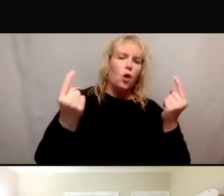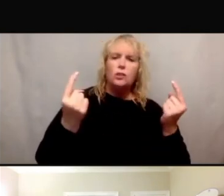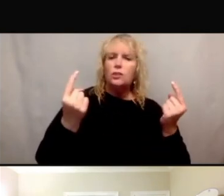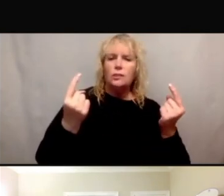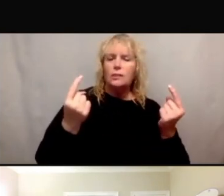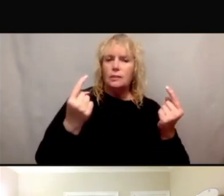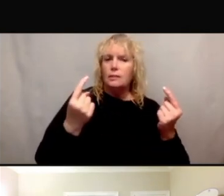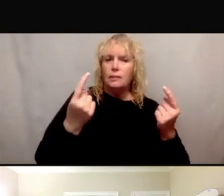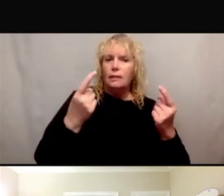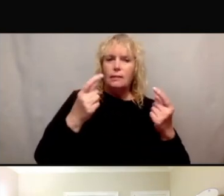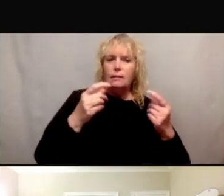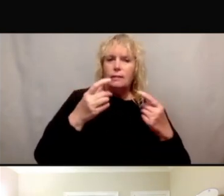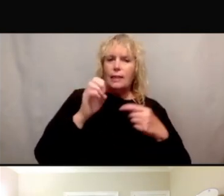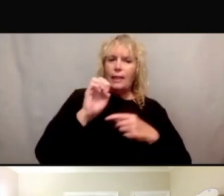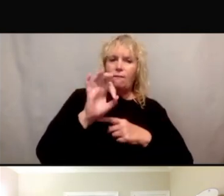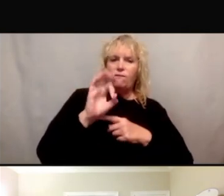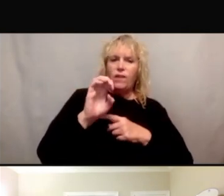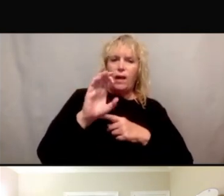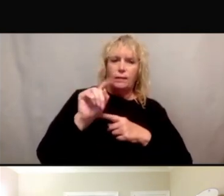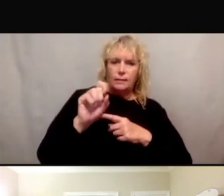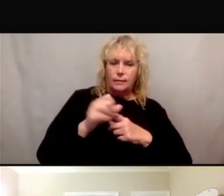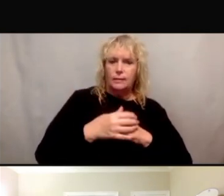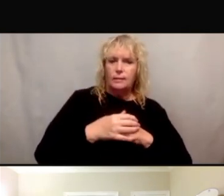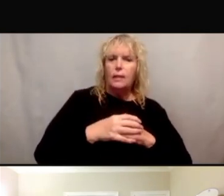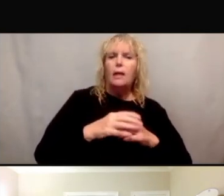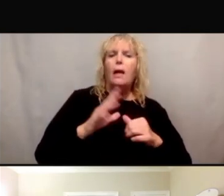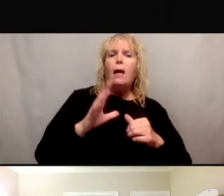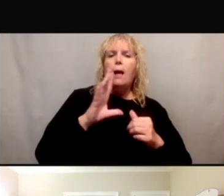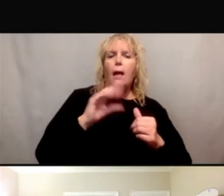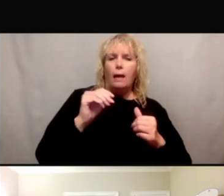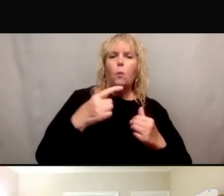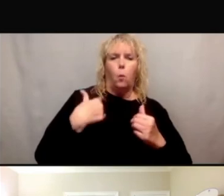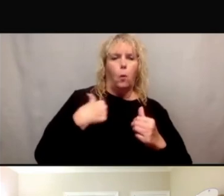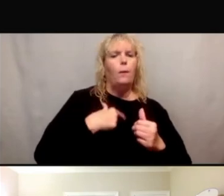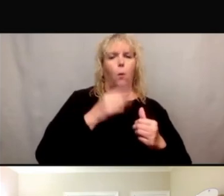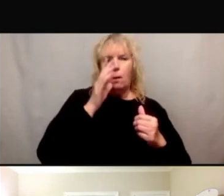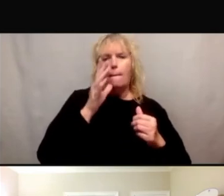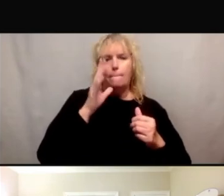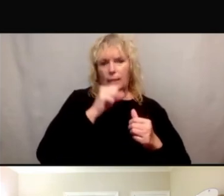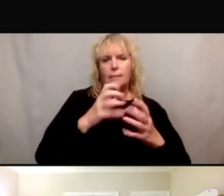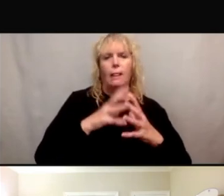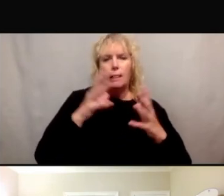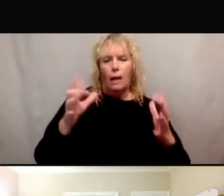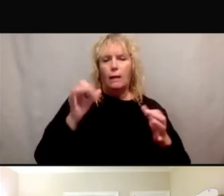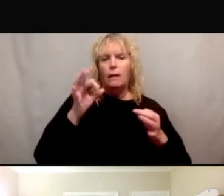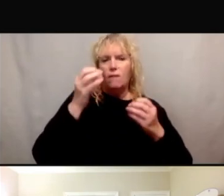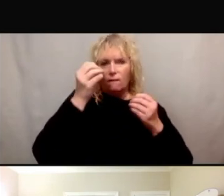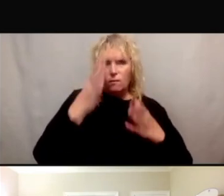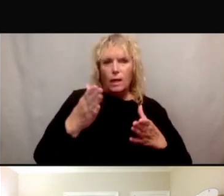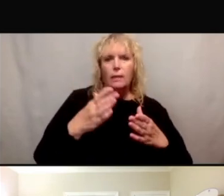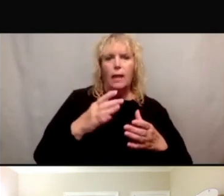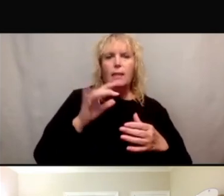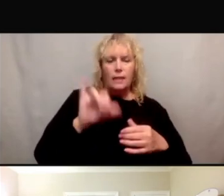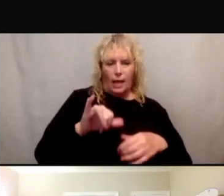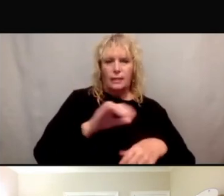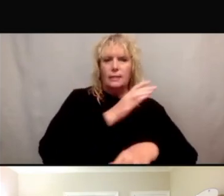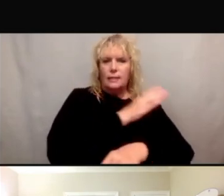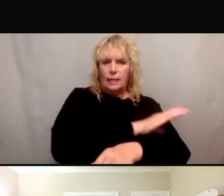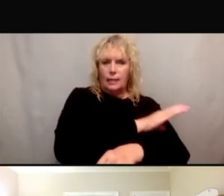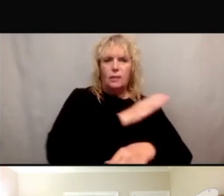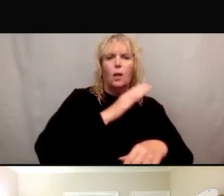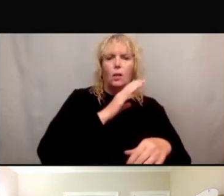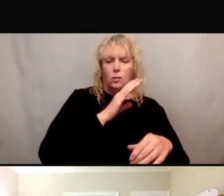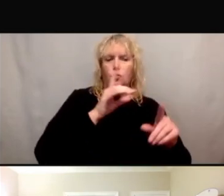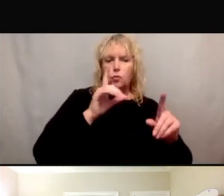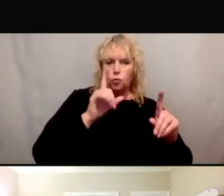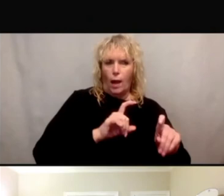literacy into that piece, then we'll be missing a lot of information. Health literacy and clinical trials are, are one in